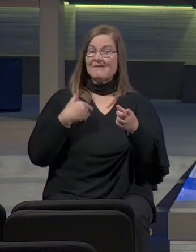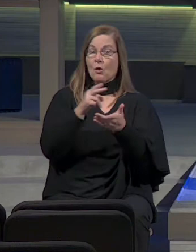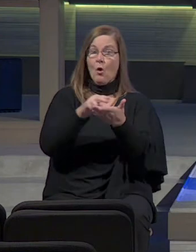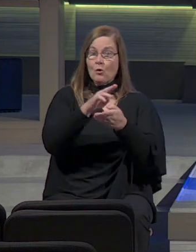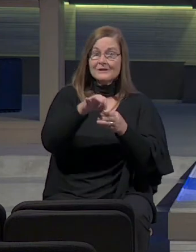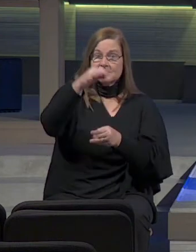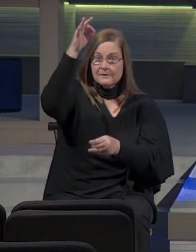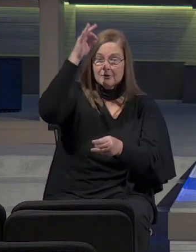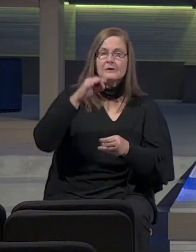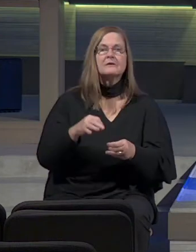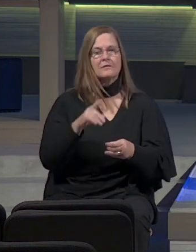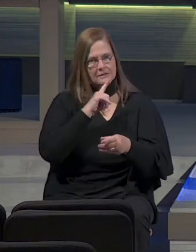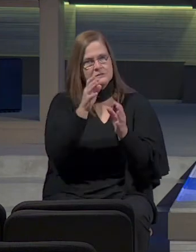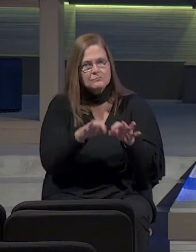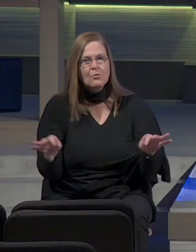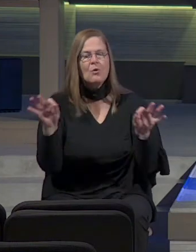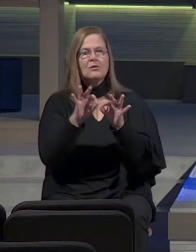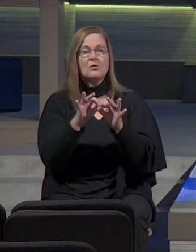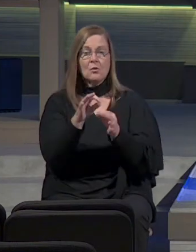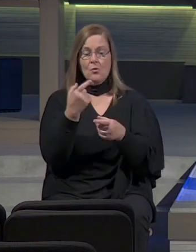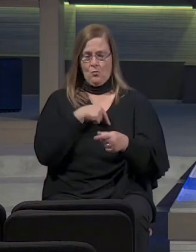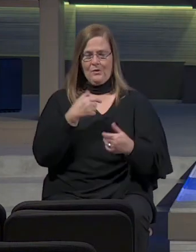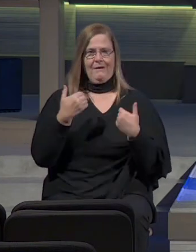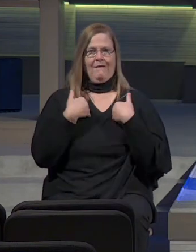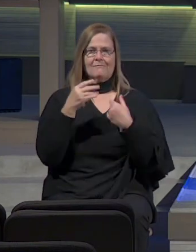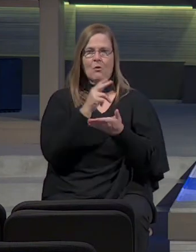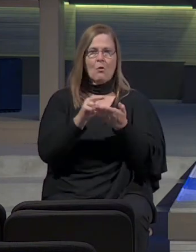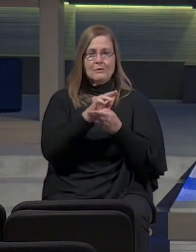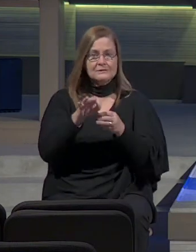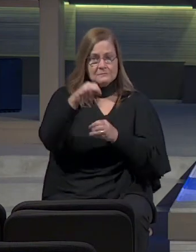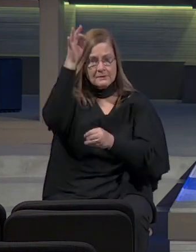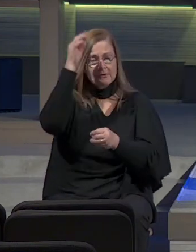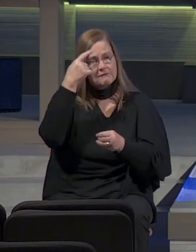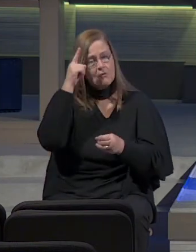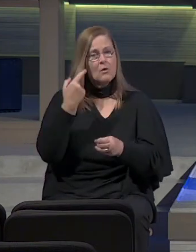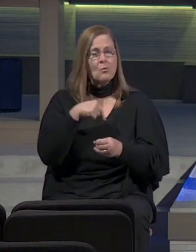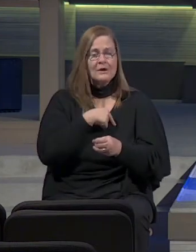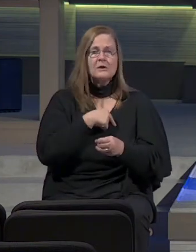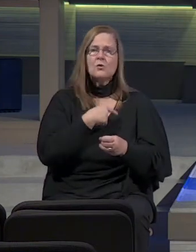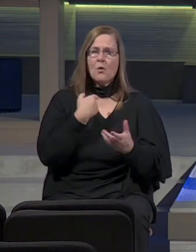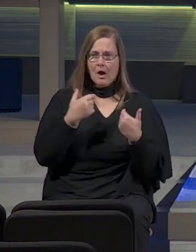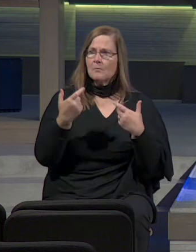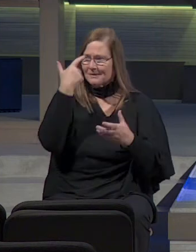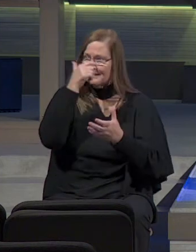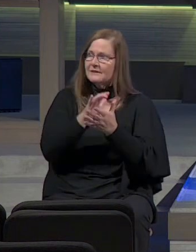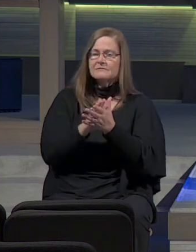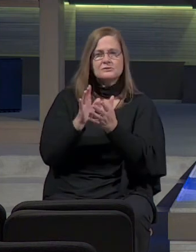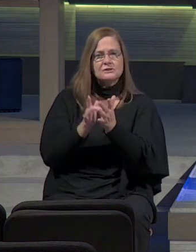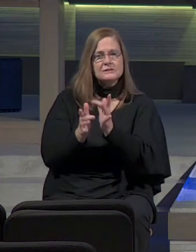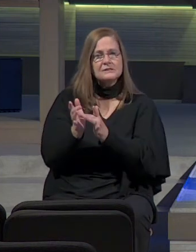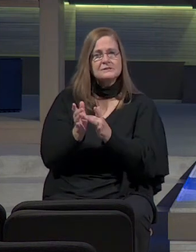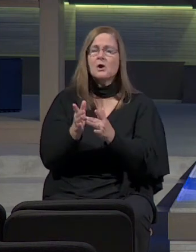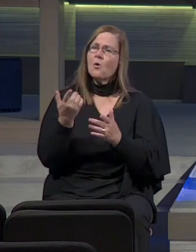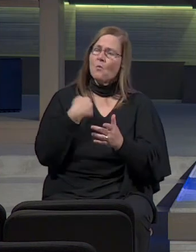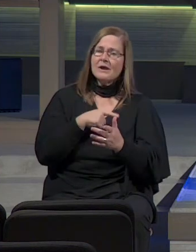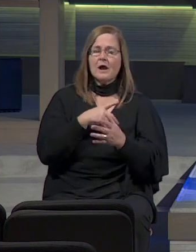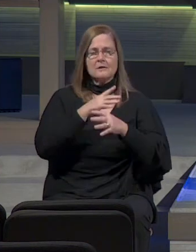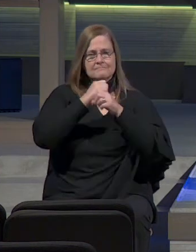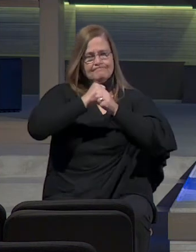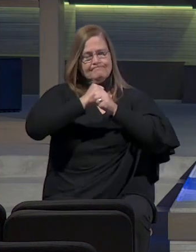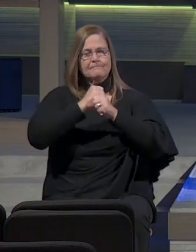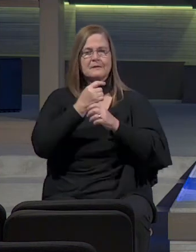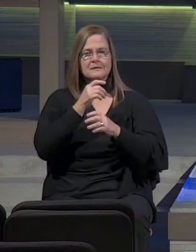That's a big one! The Holy Spirit! Look, for those of us who are believers, we are sealed with the Spirit, right?